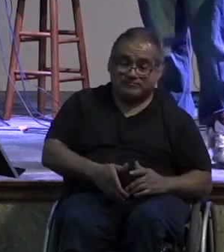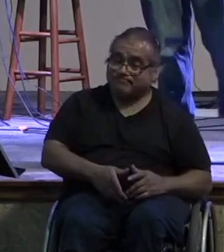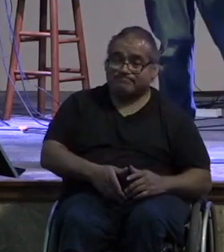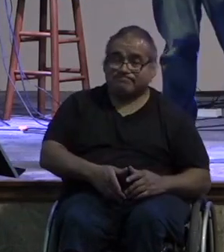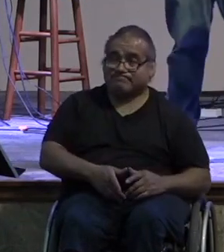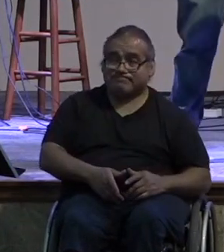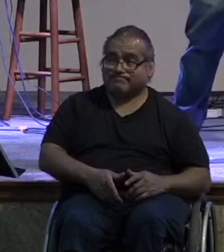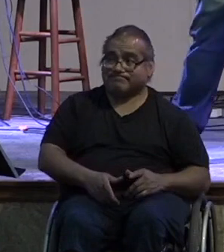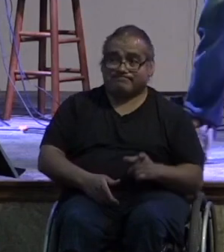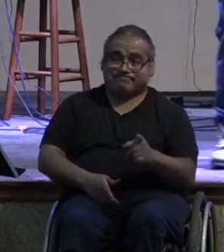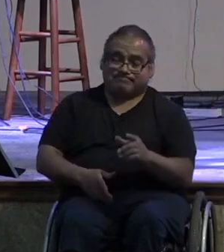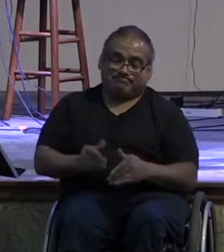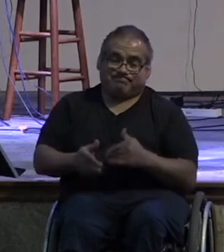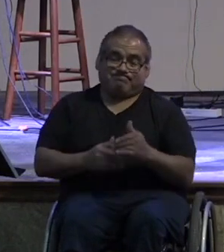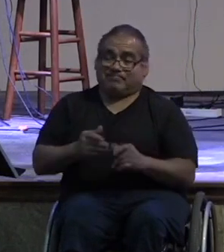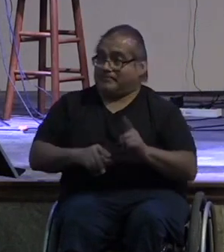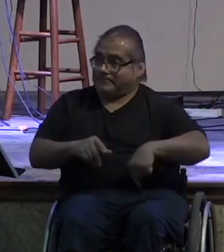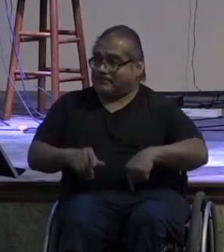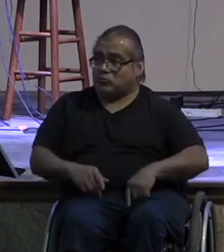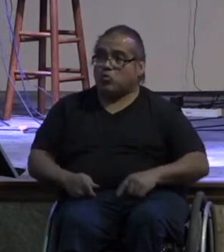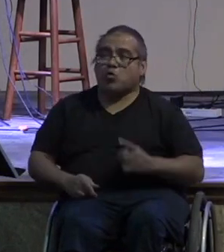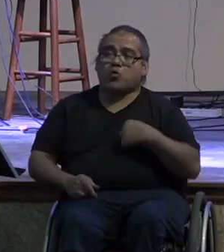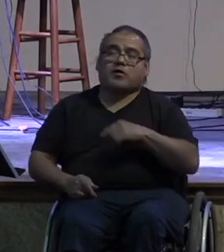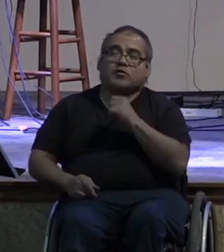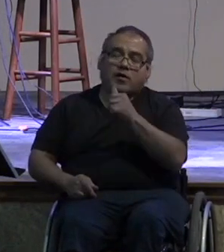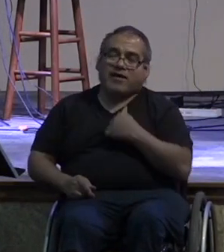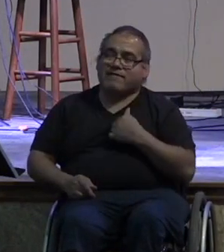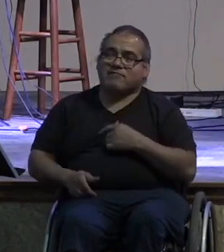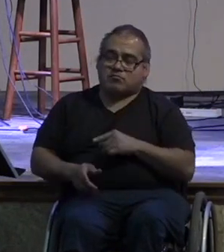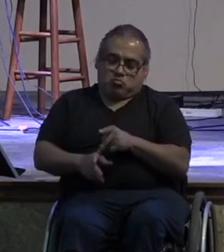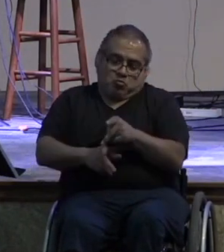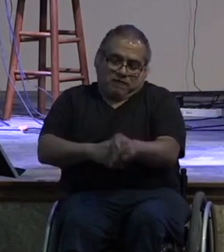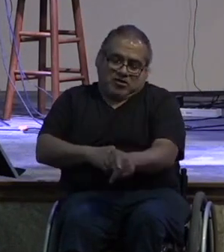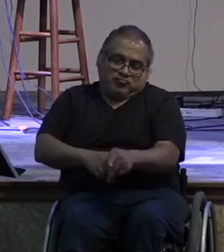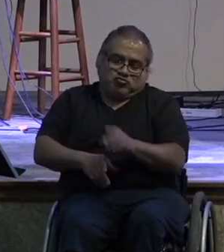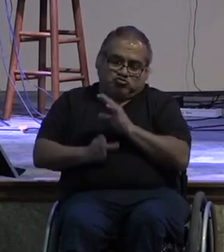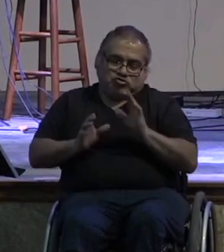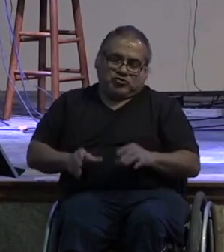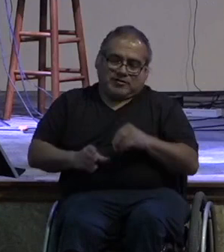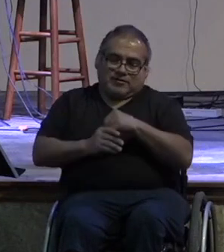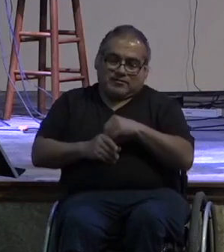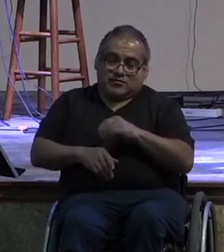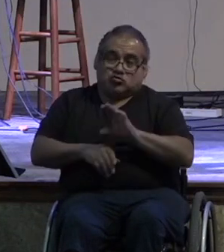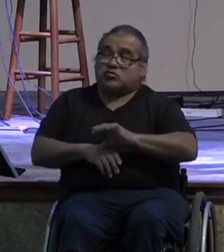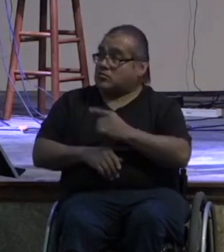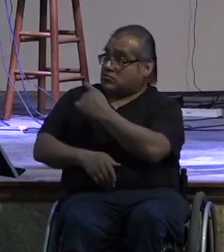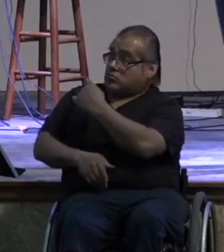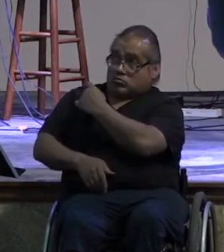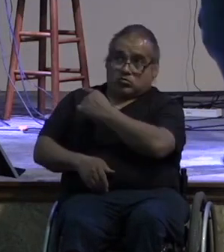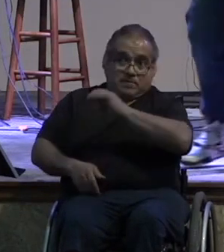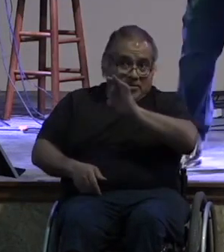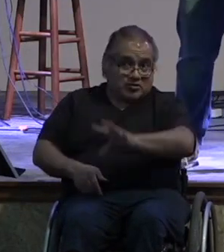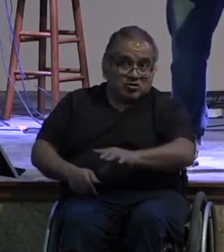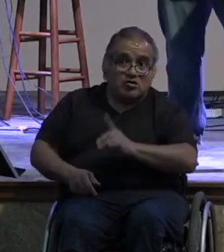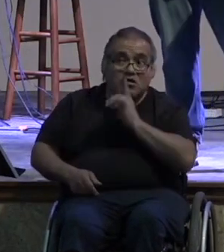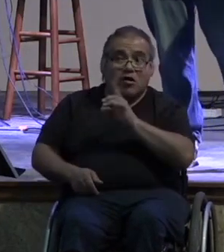right we don't have professional christians in the church even though sometimes we feel like the people up front are the professional christians